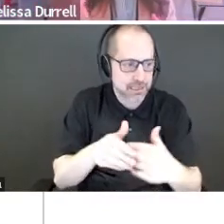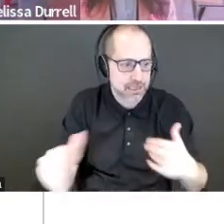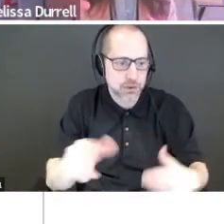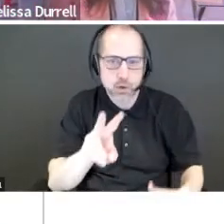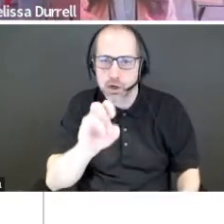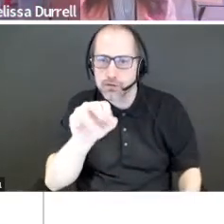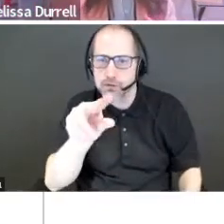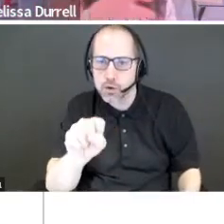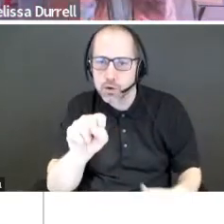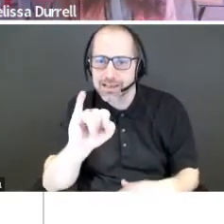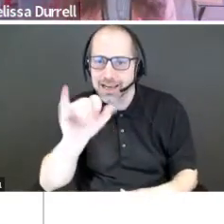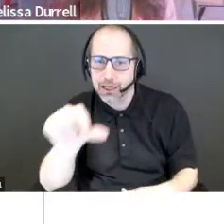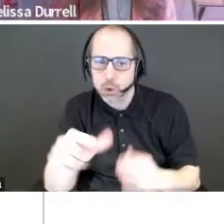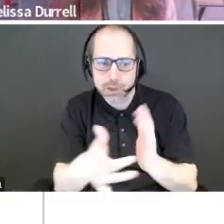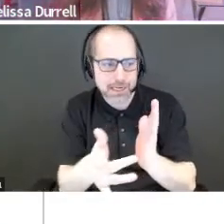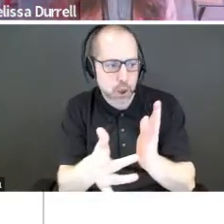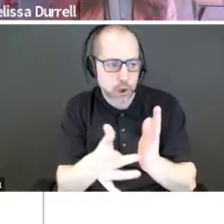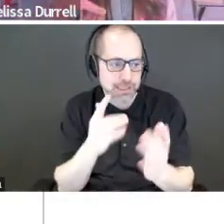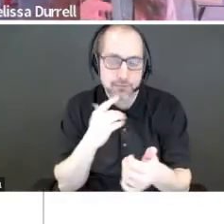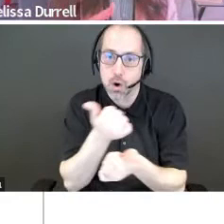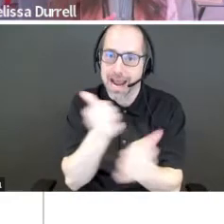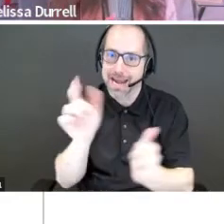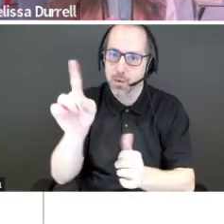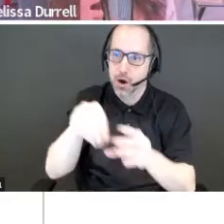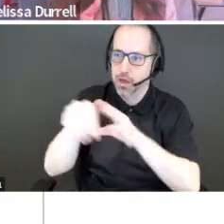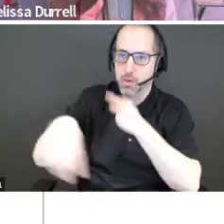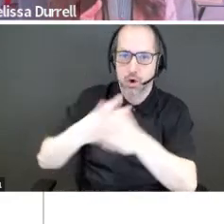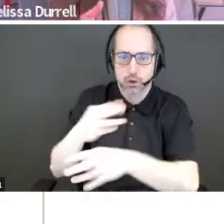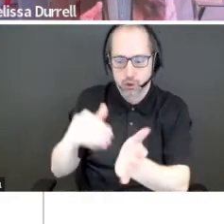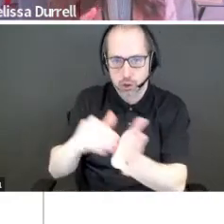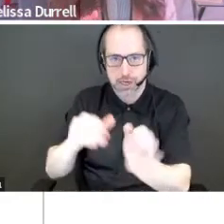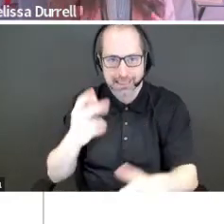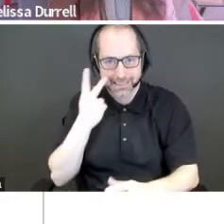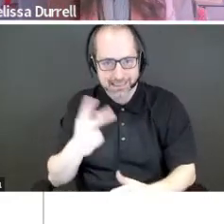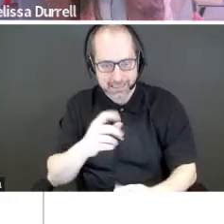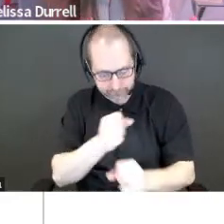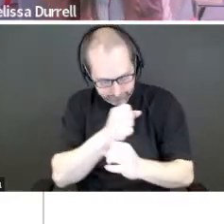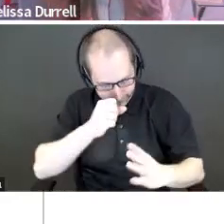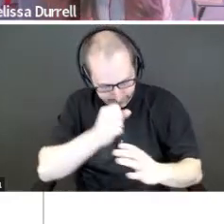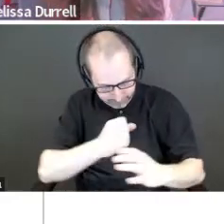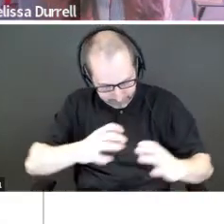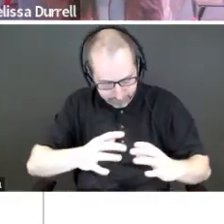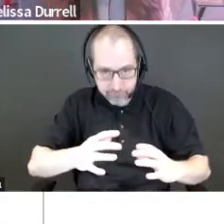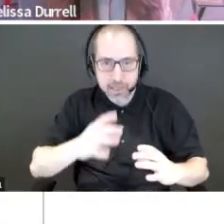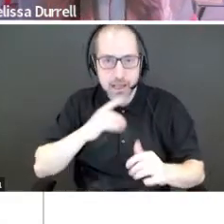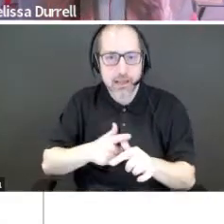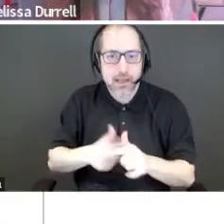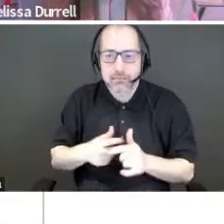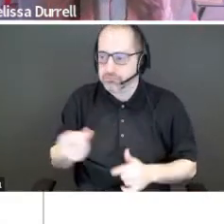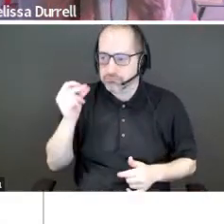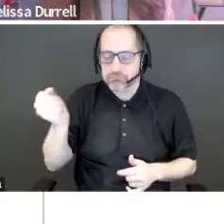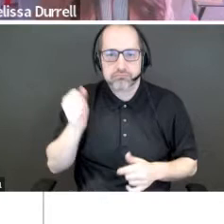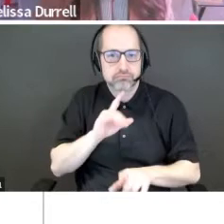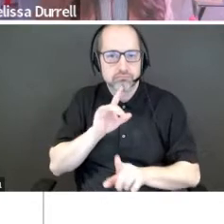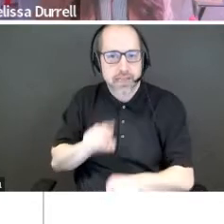technology so that a doctor anywhere in the world can look at a blood sample and make a diagnosis. Great story. Really cool